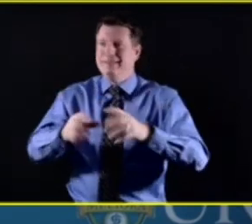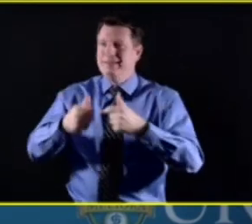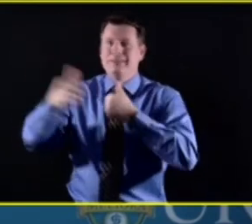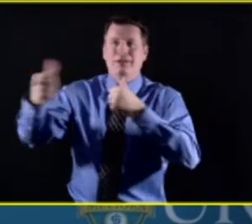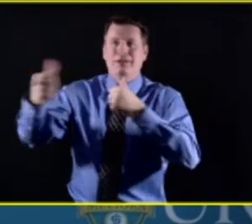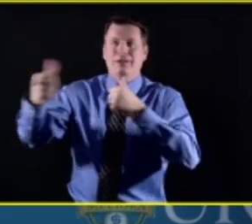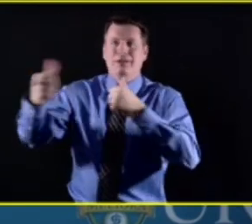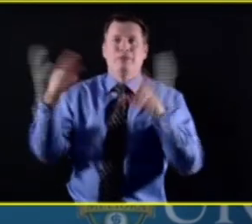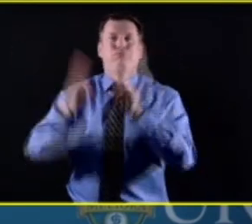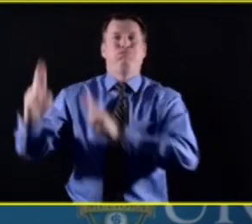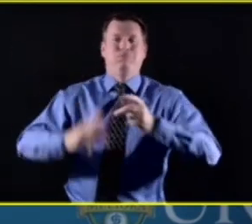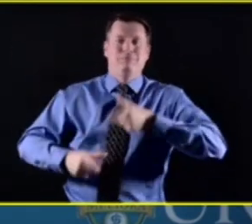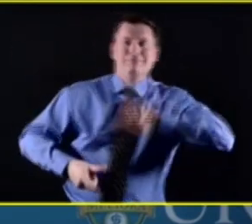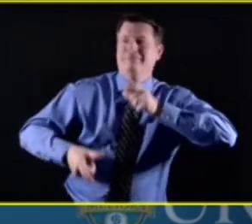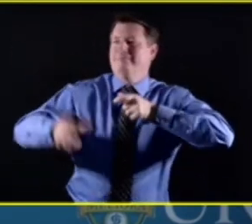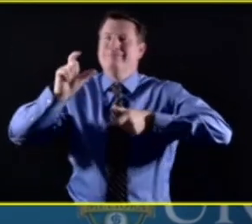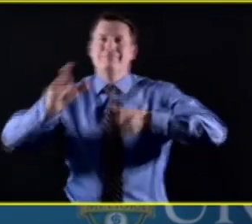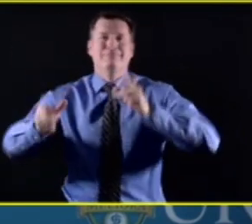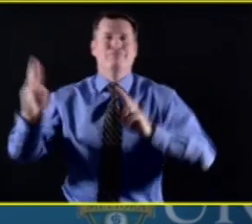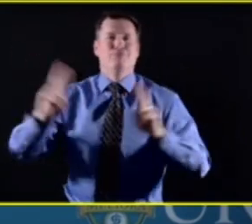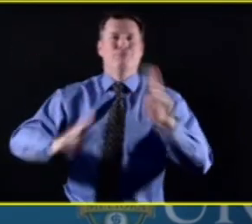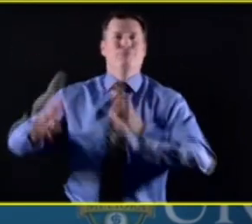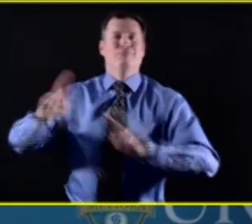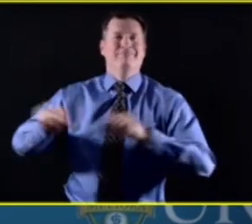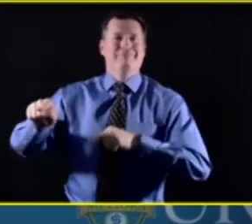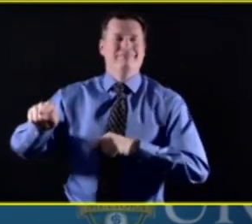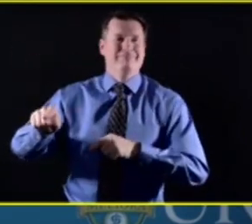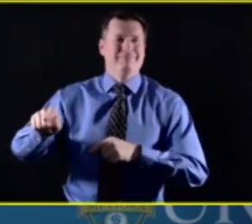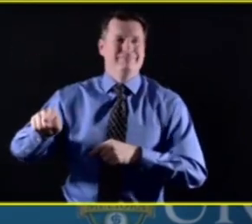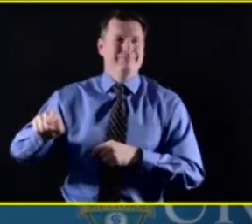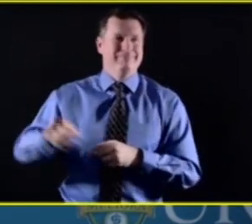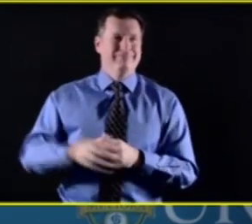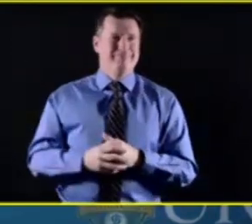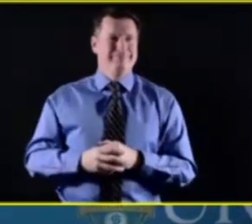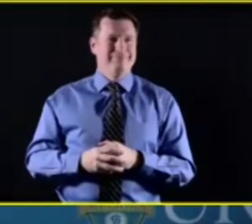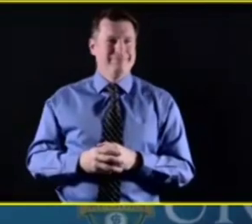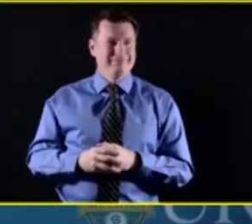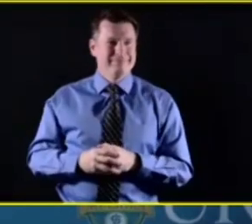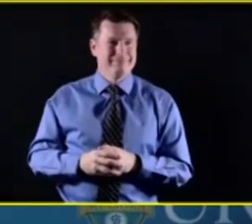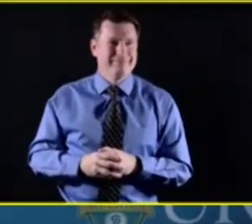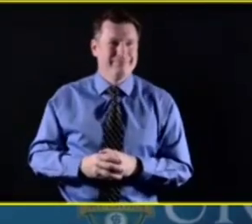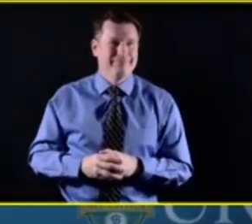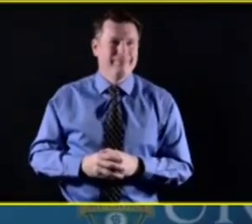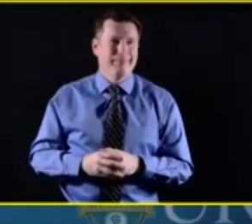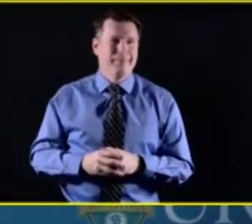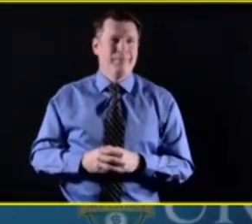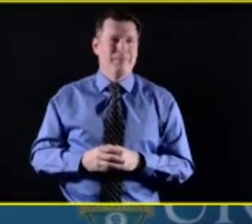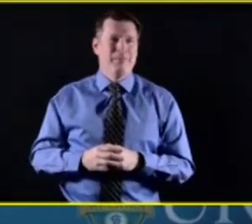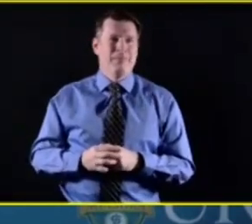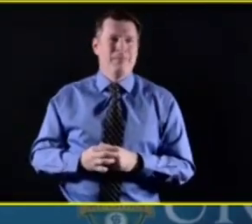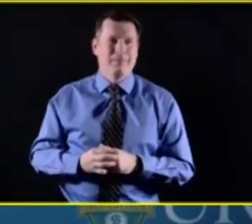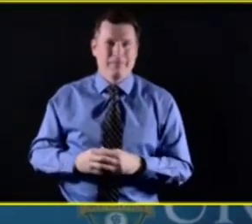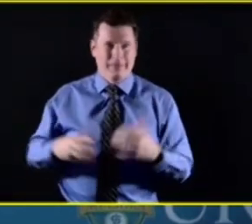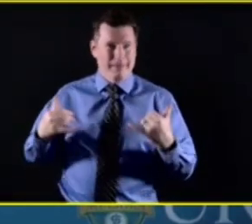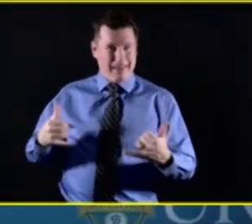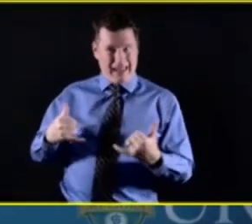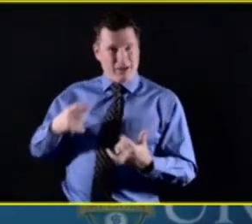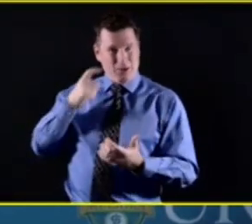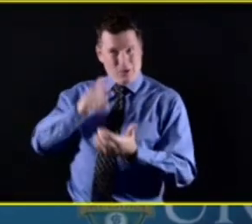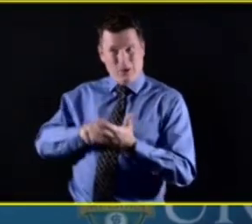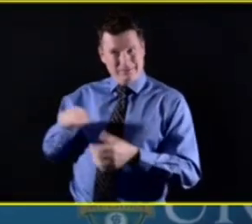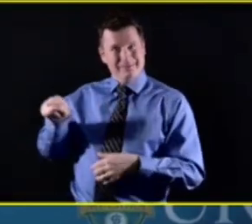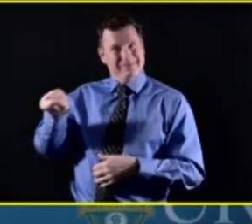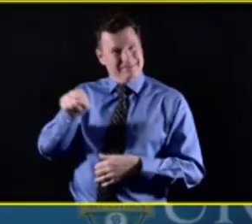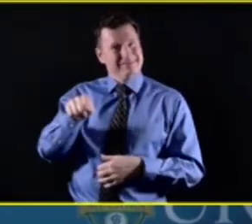have a glass of wine here and there, and all of a sudden it's becoming the slippery slope that they're increasing the alcohol intake. And at the same time, there's added